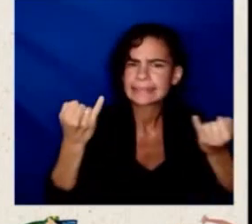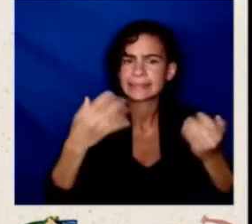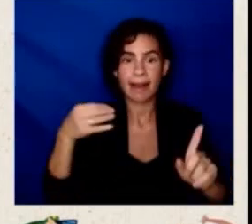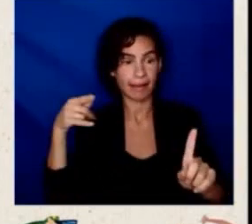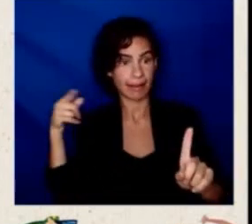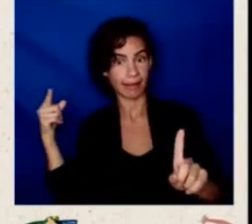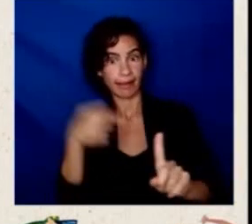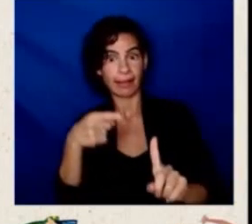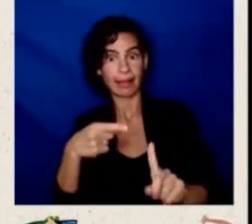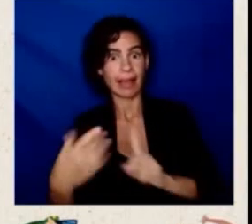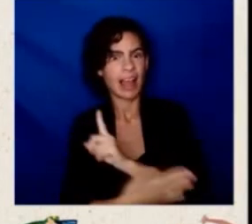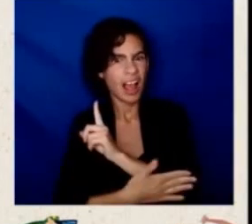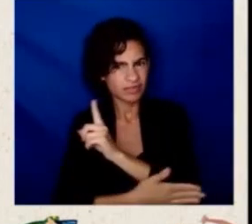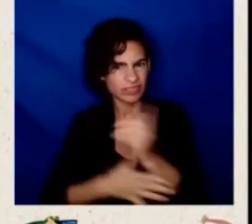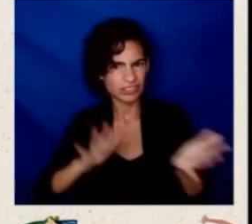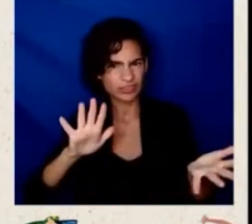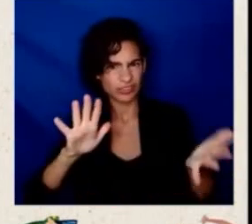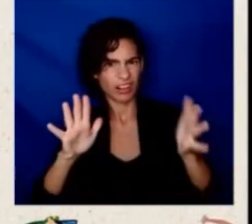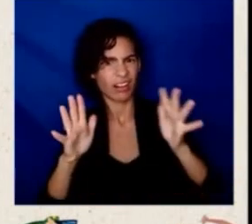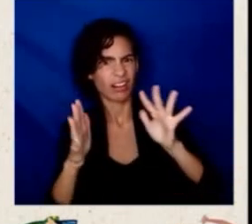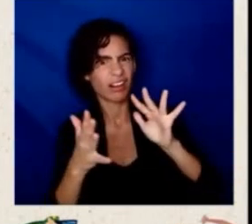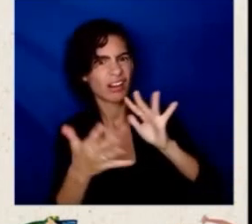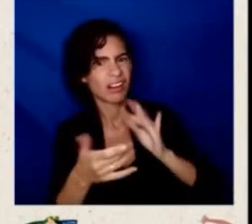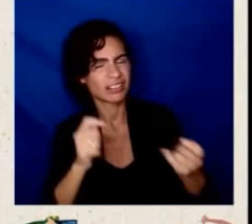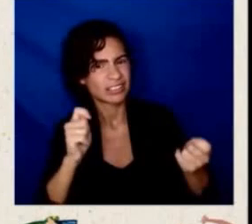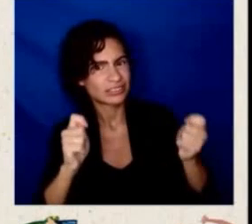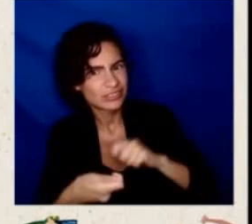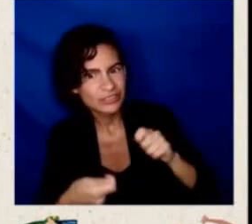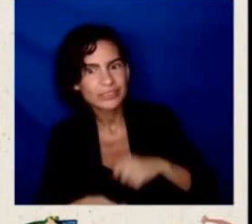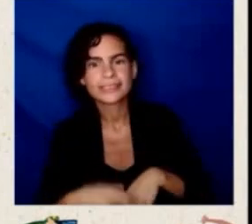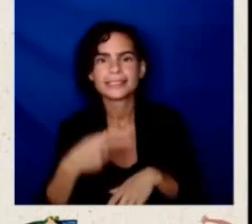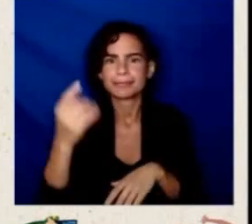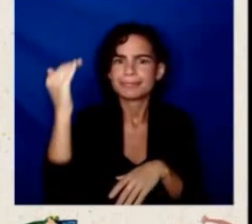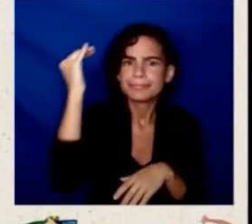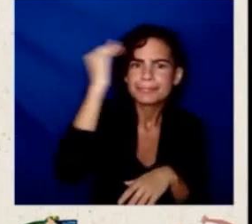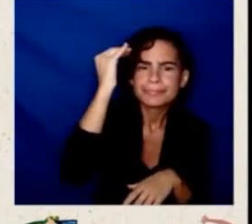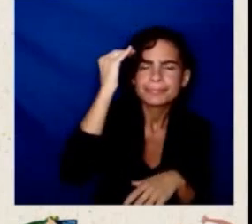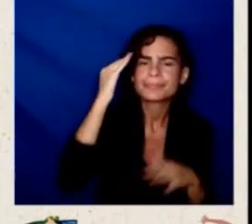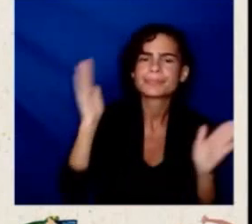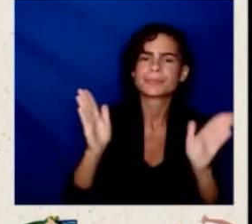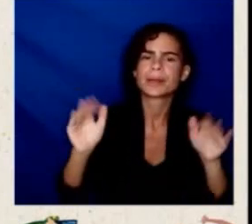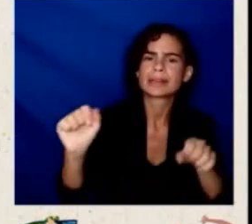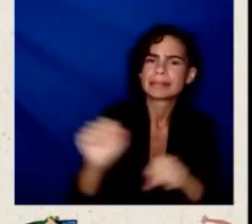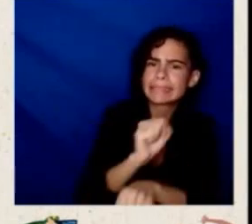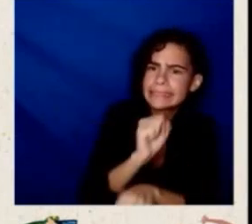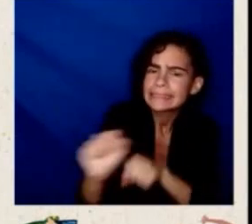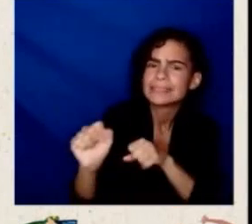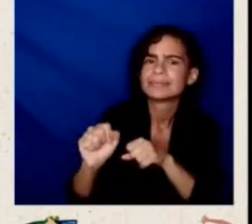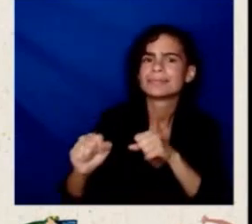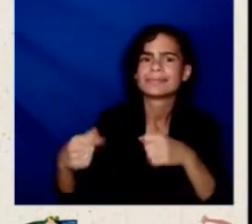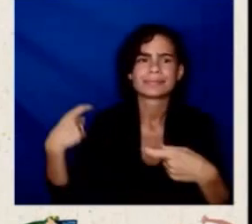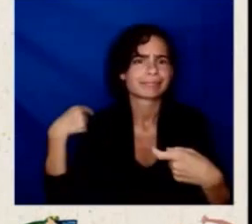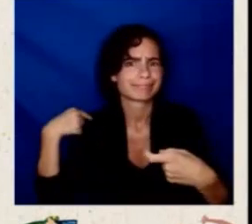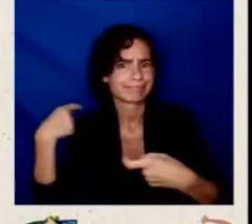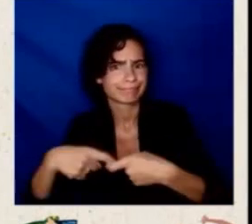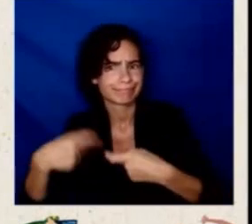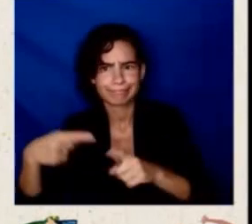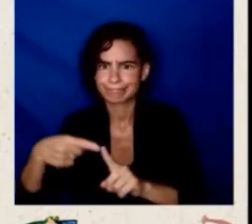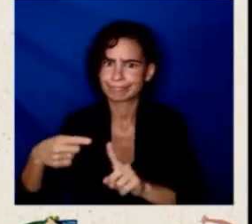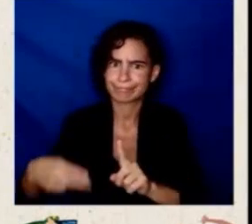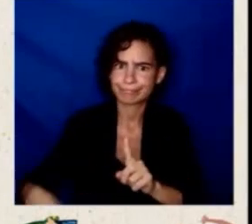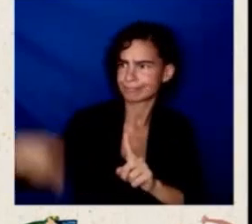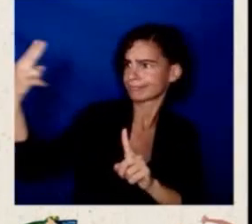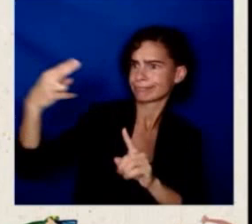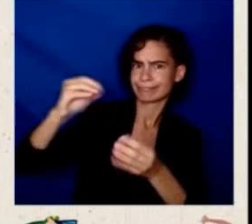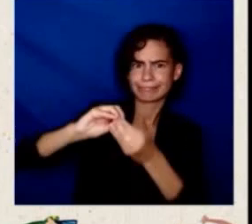particular, Latinos are starting businesses at the highest rates and especially, you know, the women of our community. And so